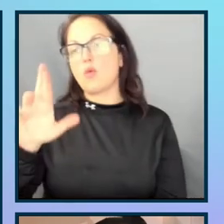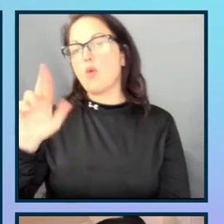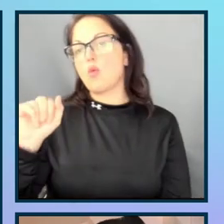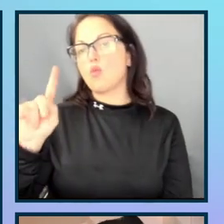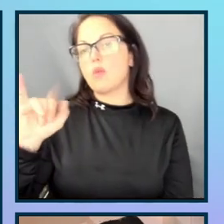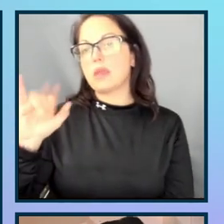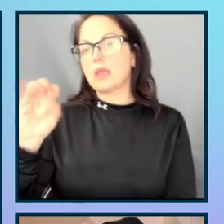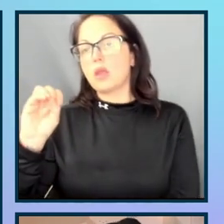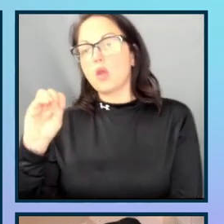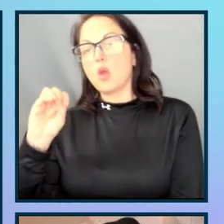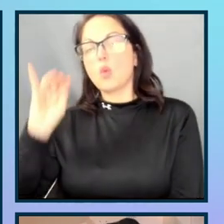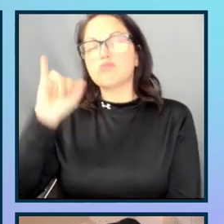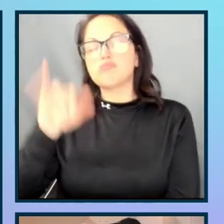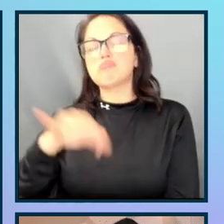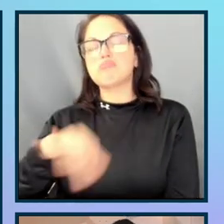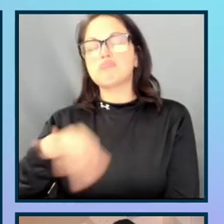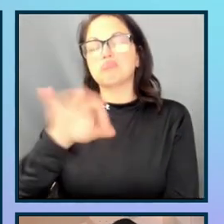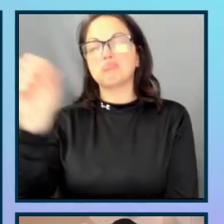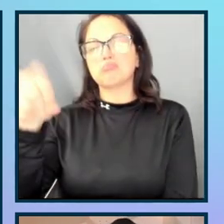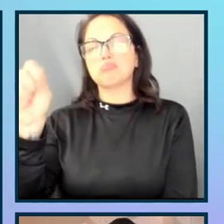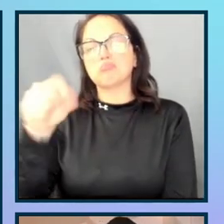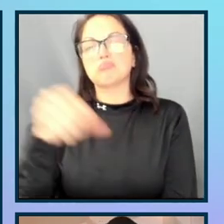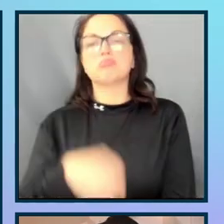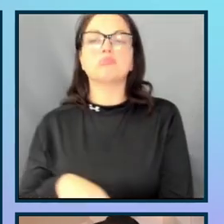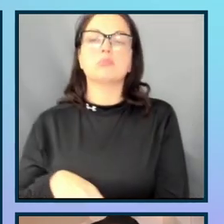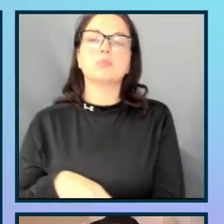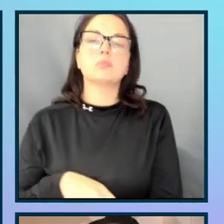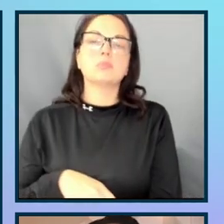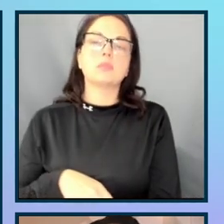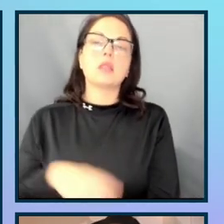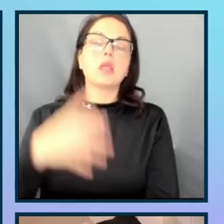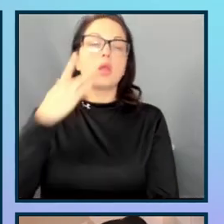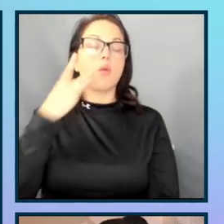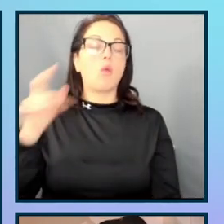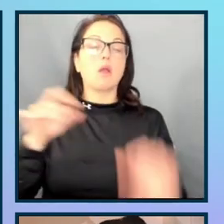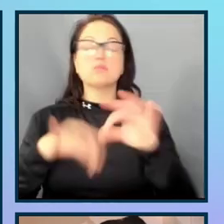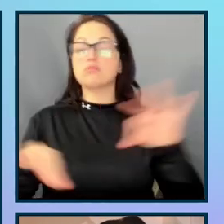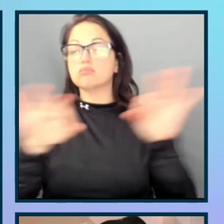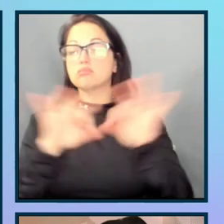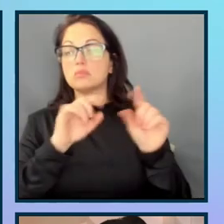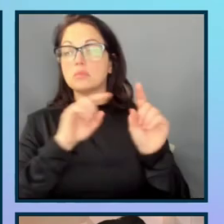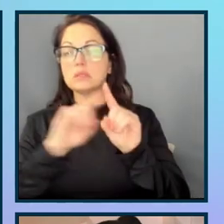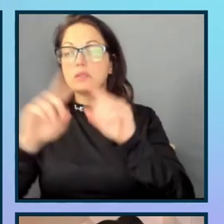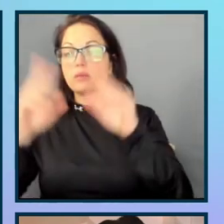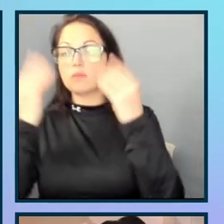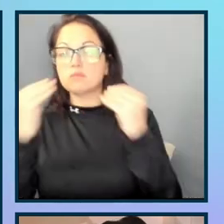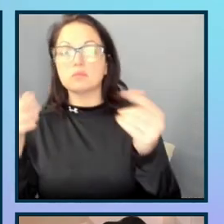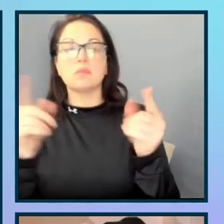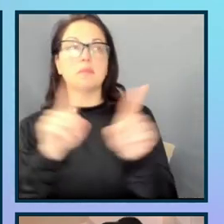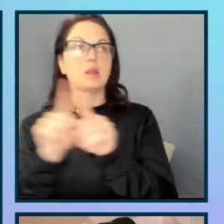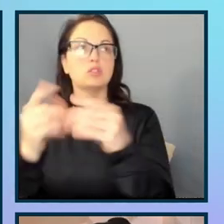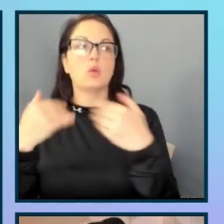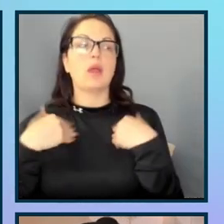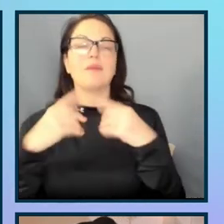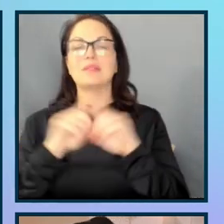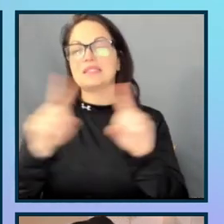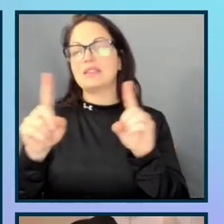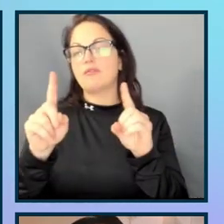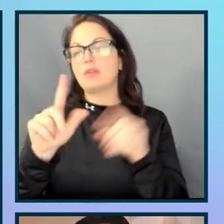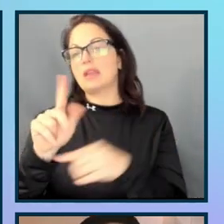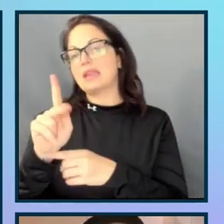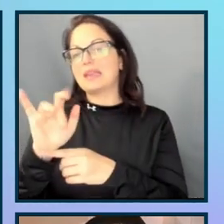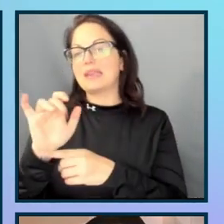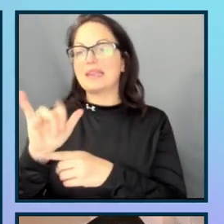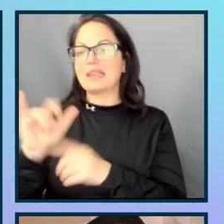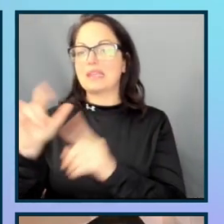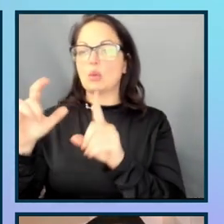this is important because not only is it giving different information, but it also will have different keyboard functionality. So, with